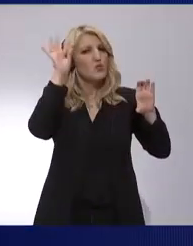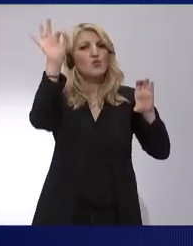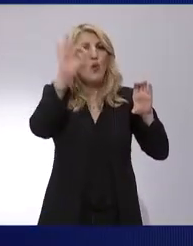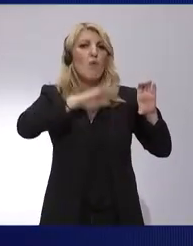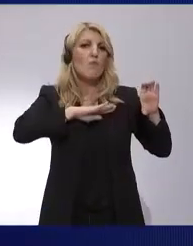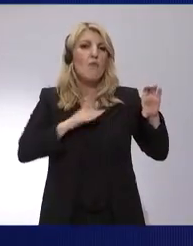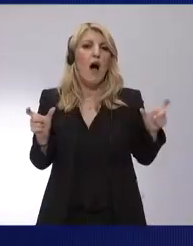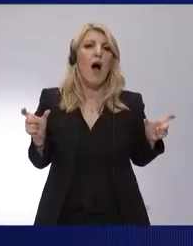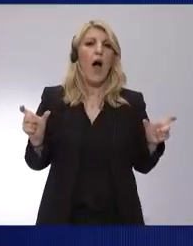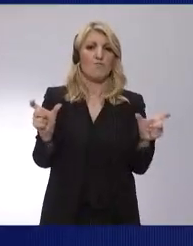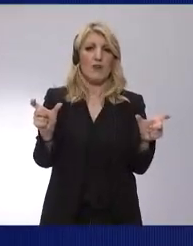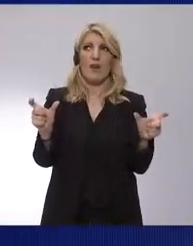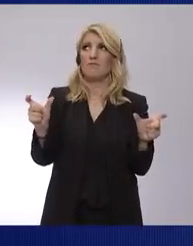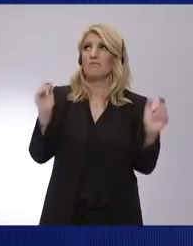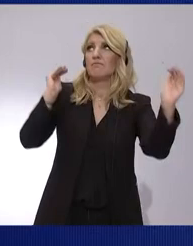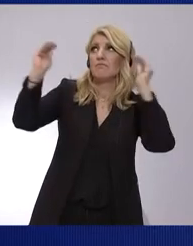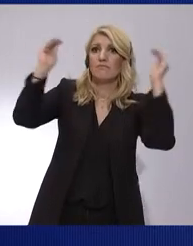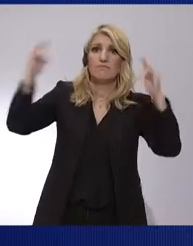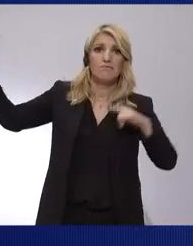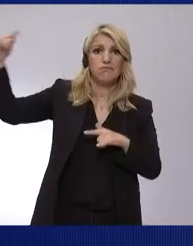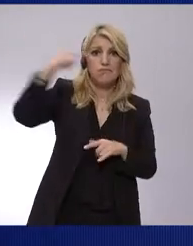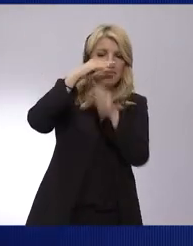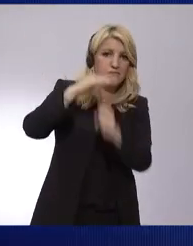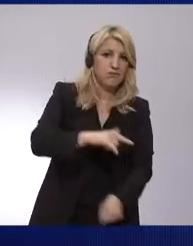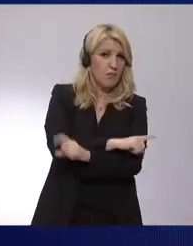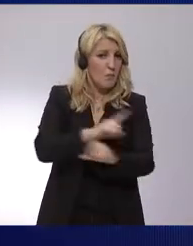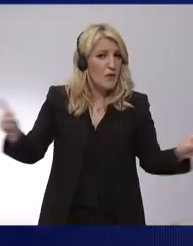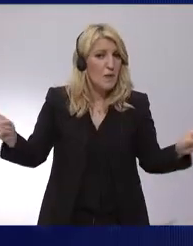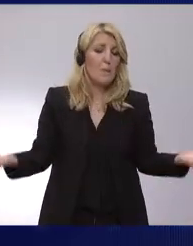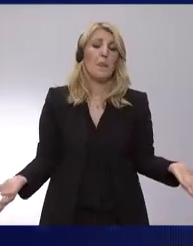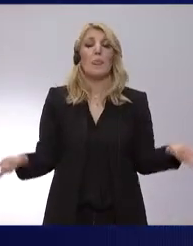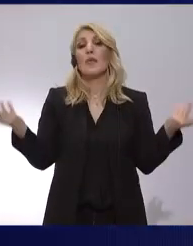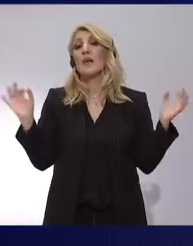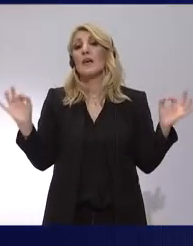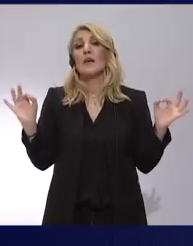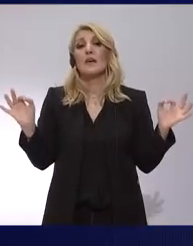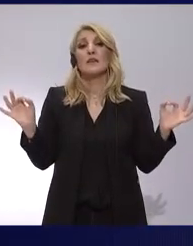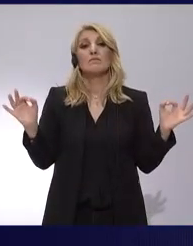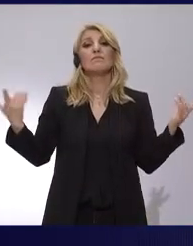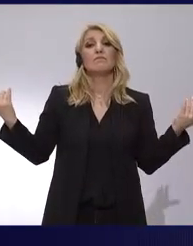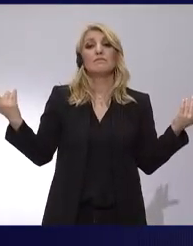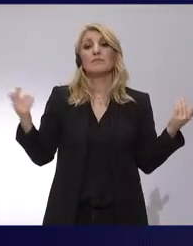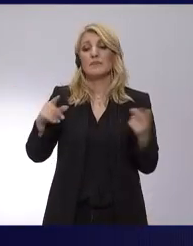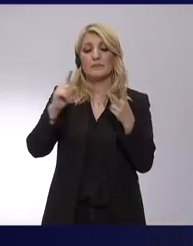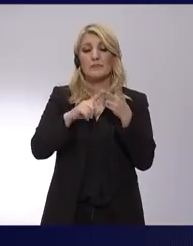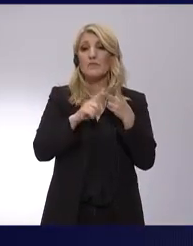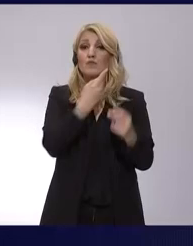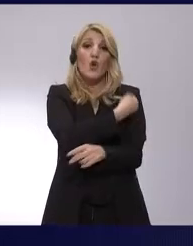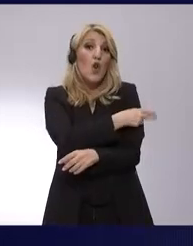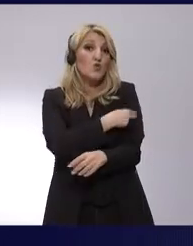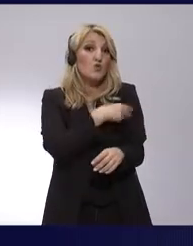to protect our hospitals, companies and the critical infrastructure from new cyber threats.